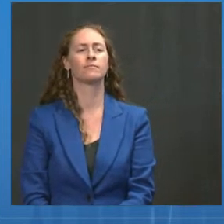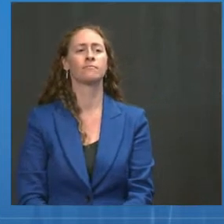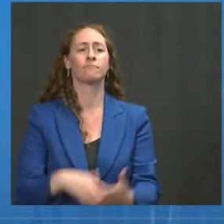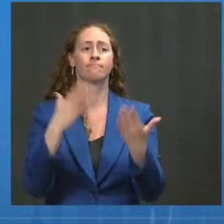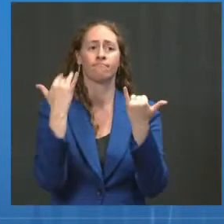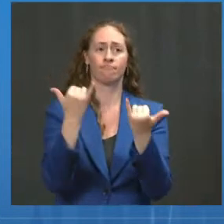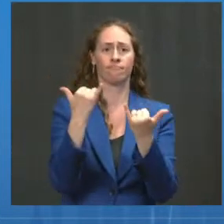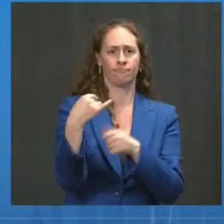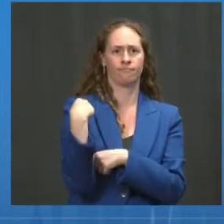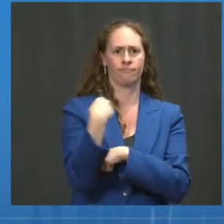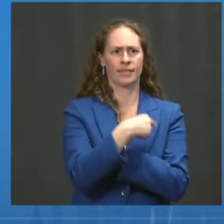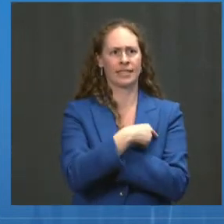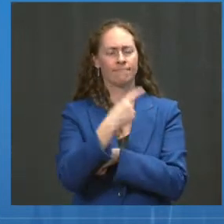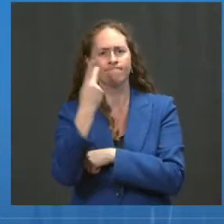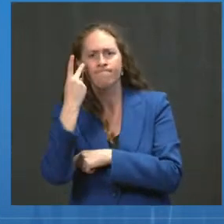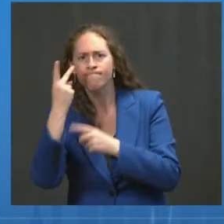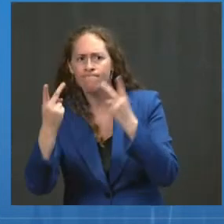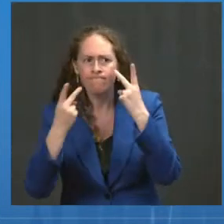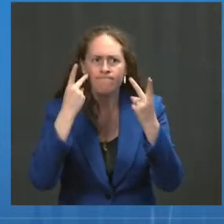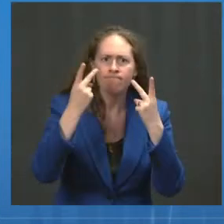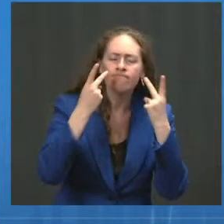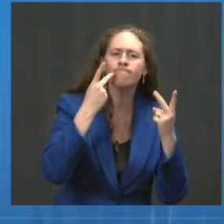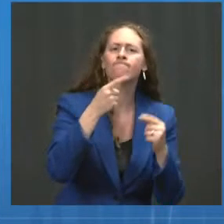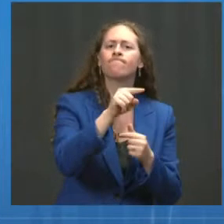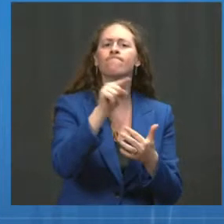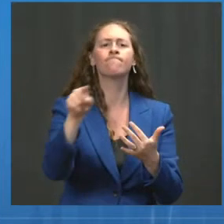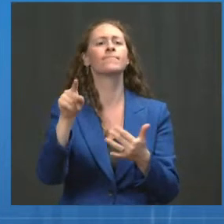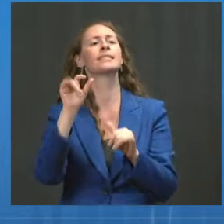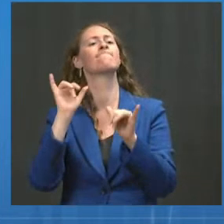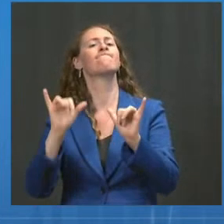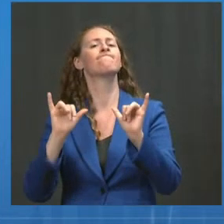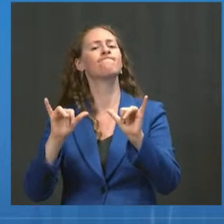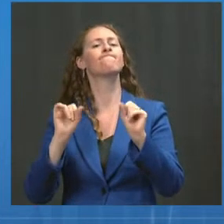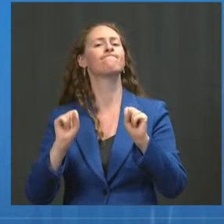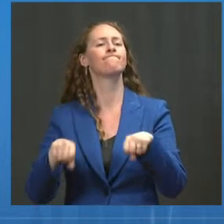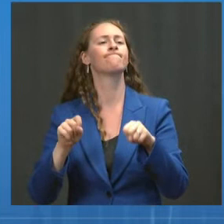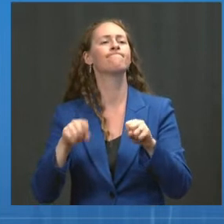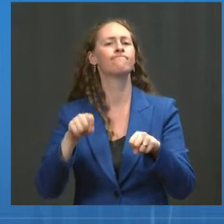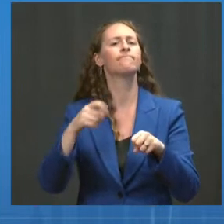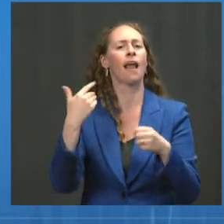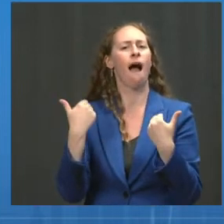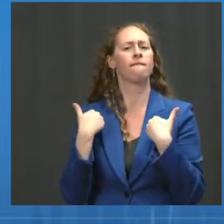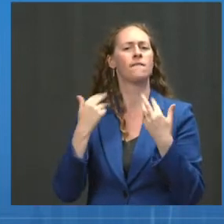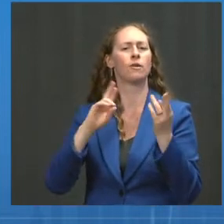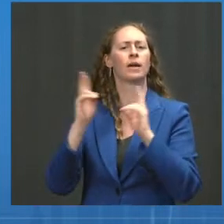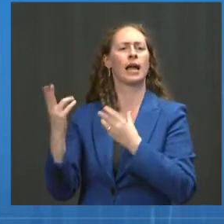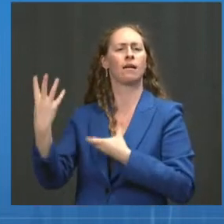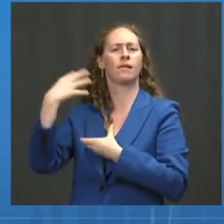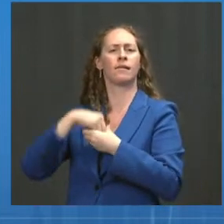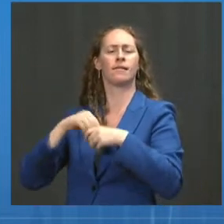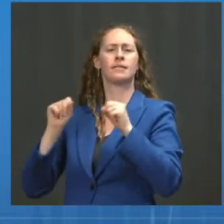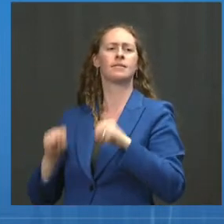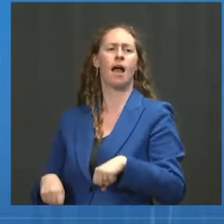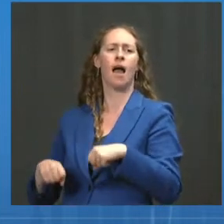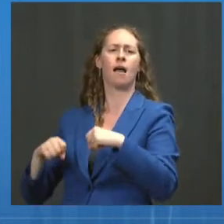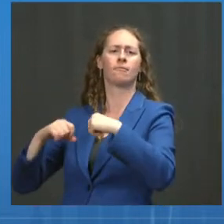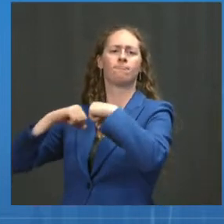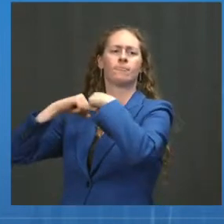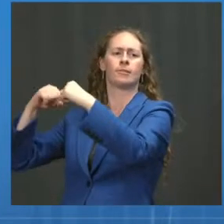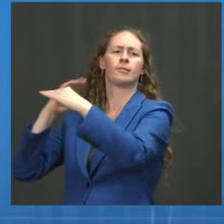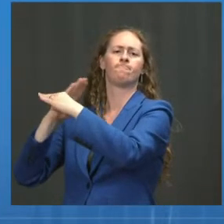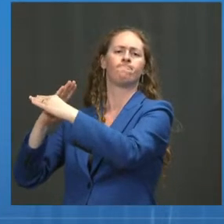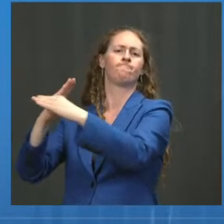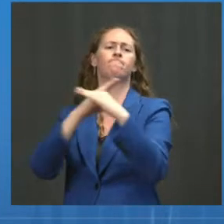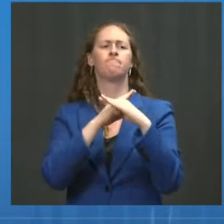continued to demonstrate a stable and highly effective protection against severe illness and hospitalization for people who are vaccinated.